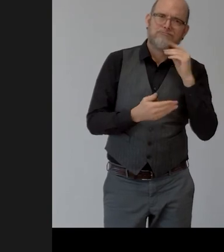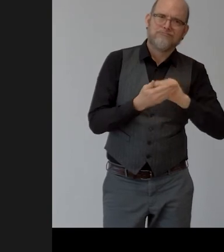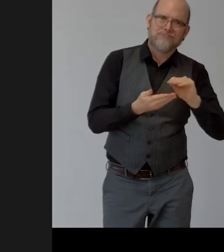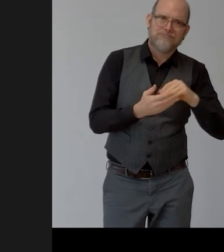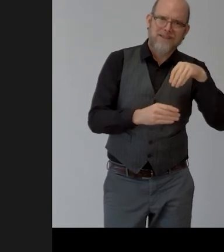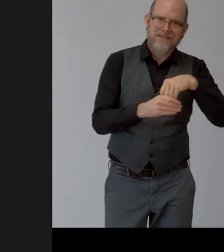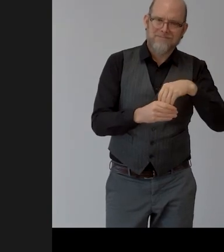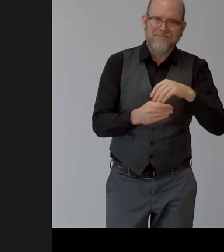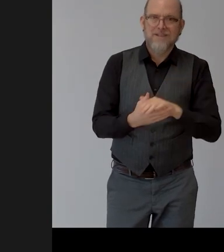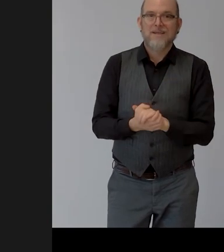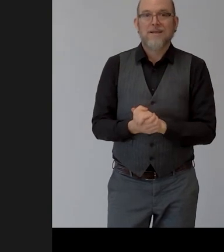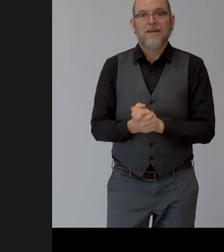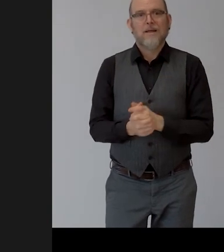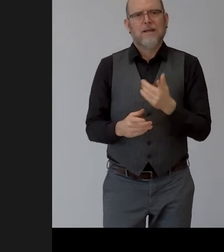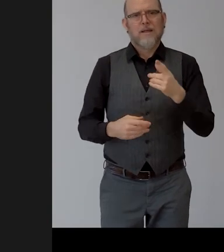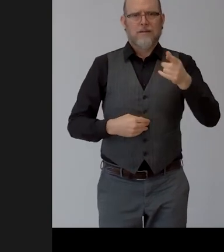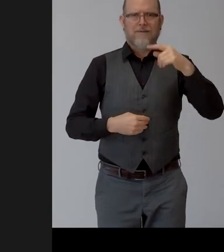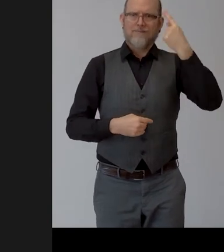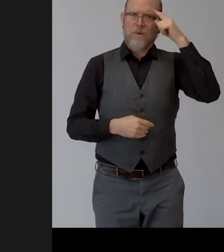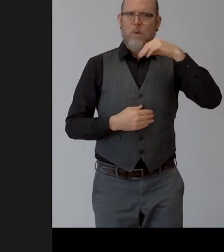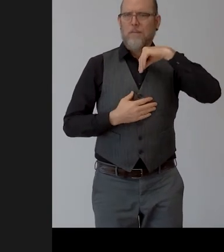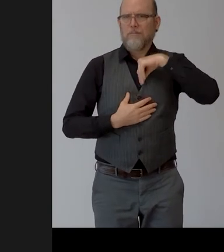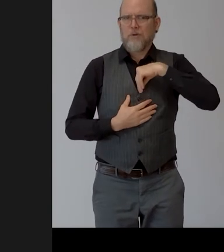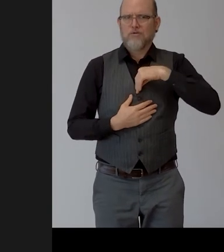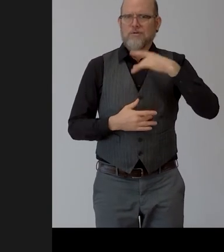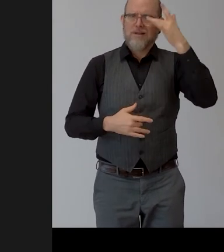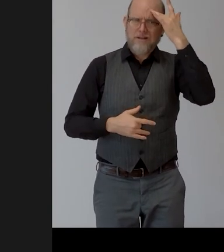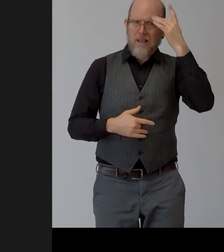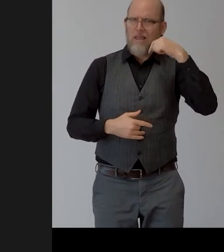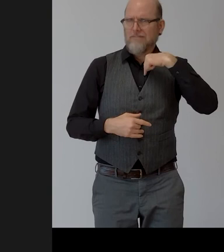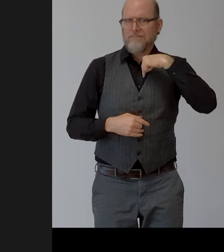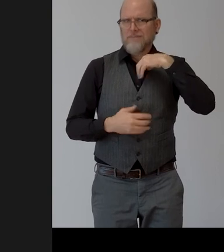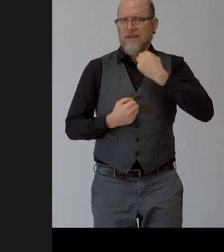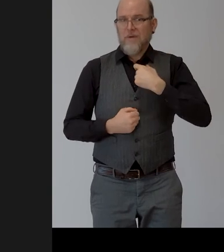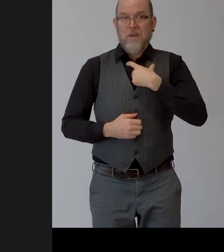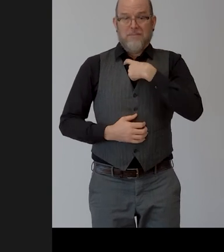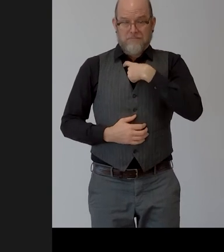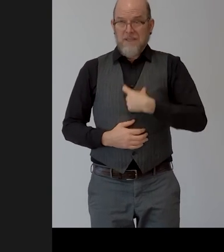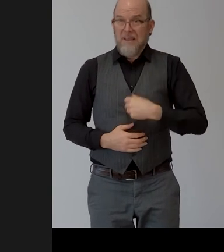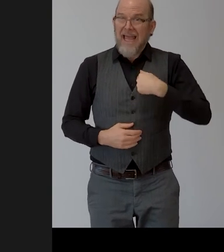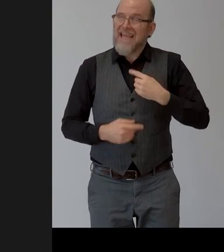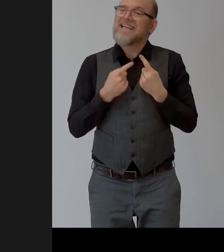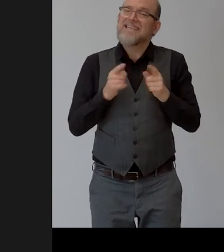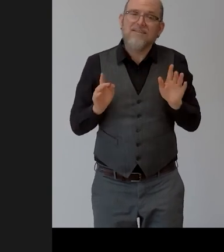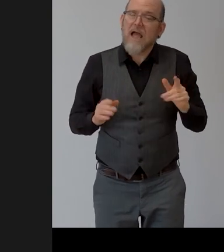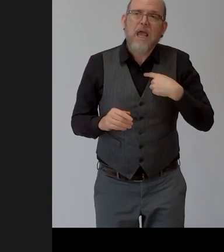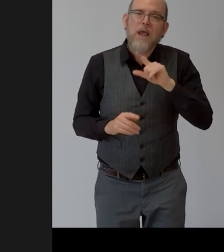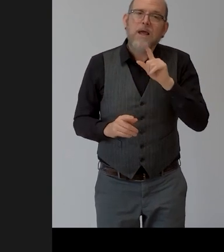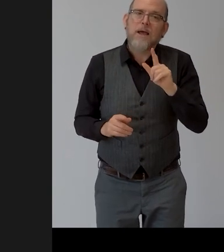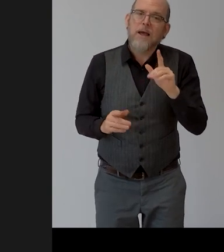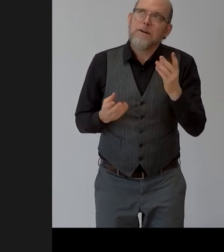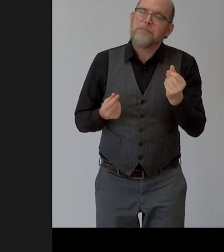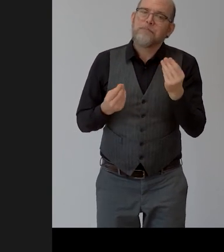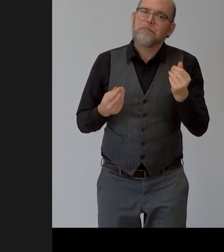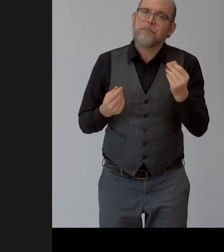don't define who i am as a person now if i go back to my story uh things